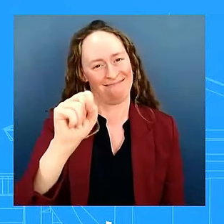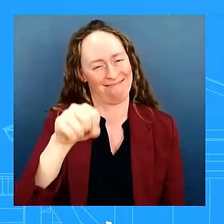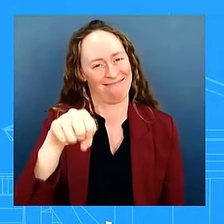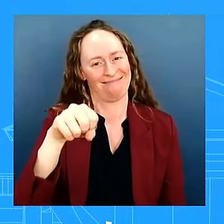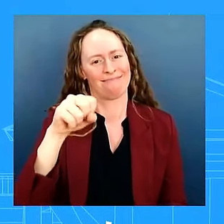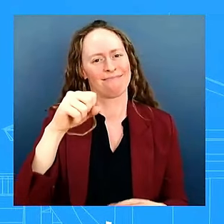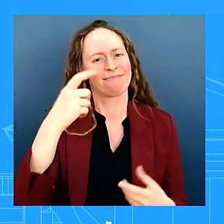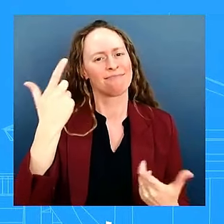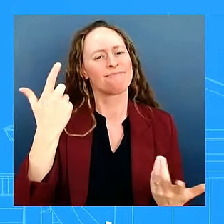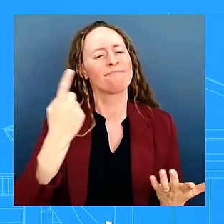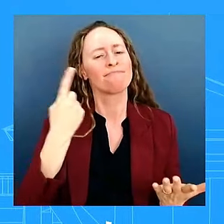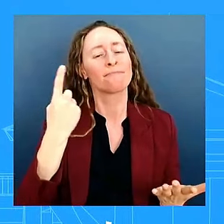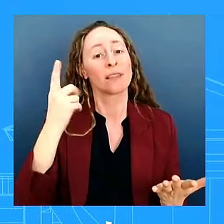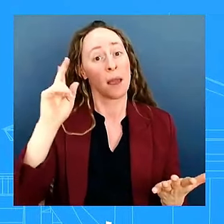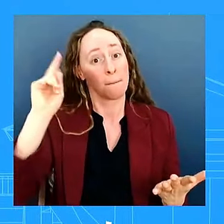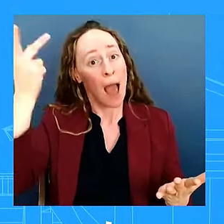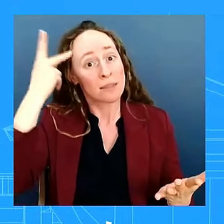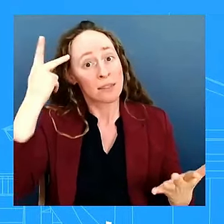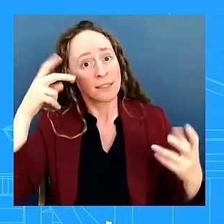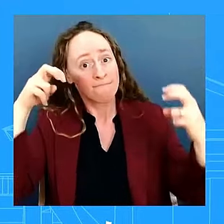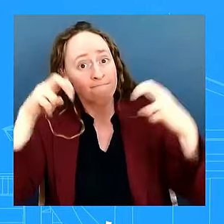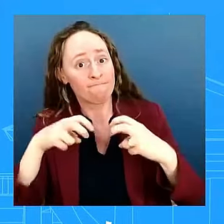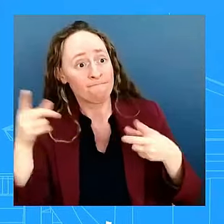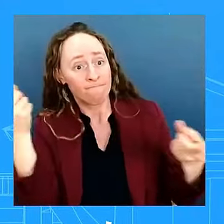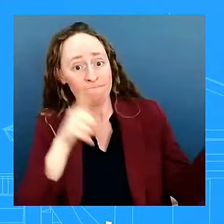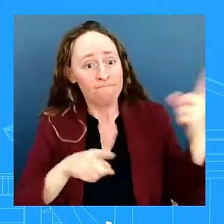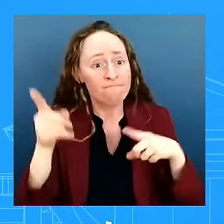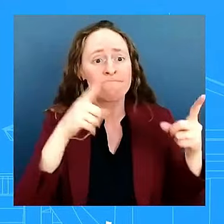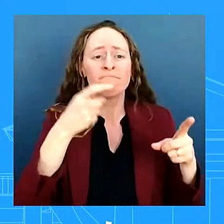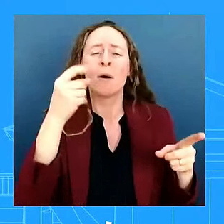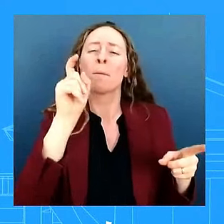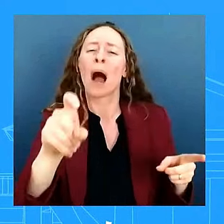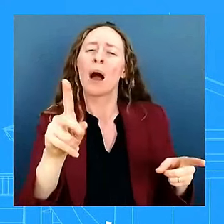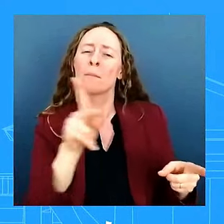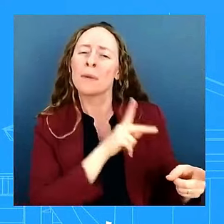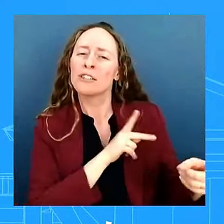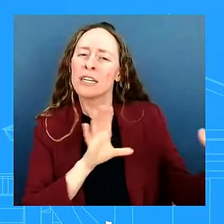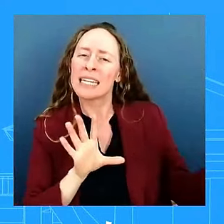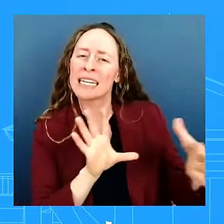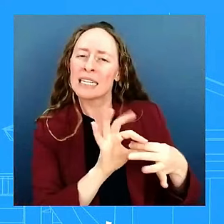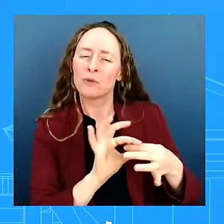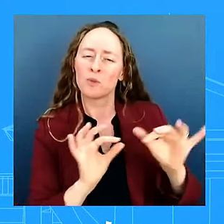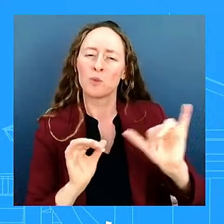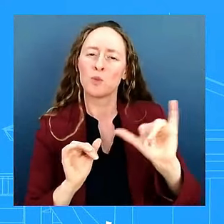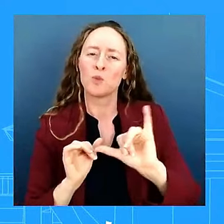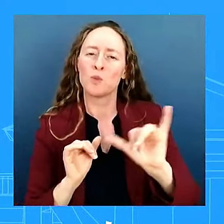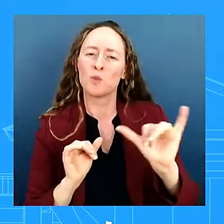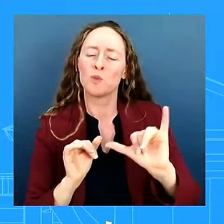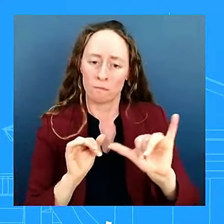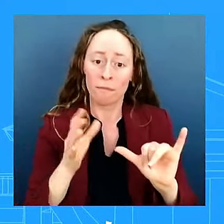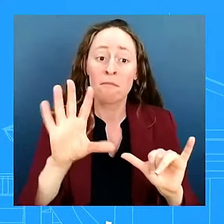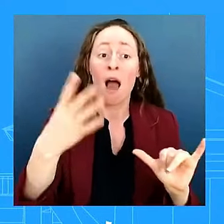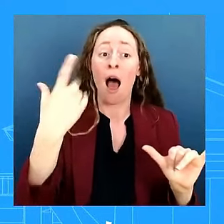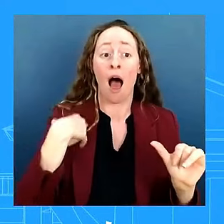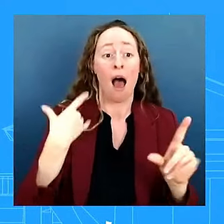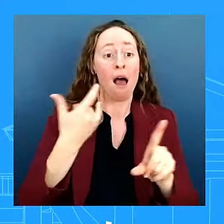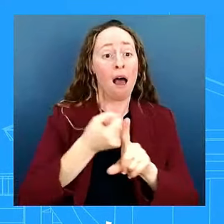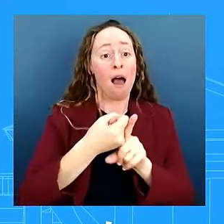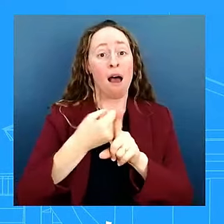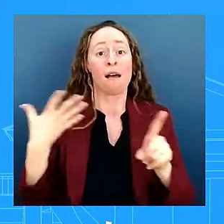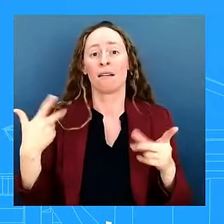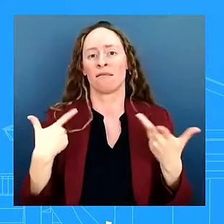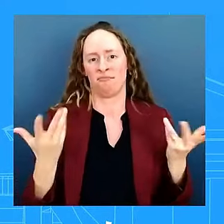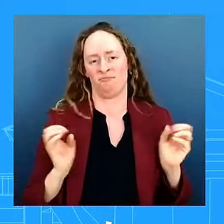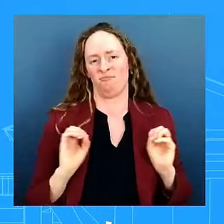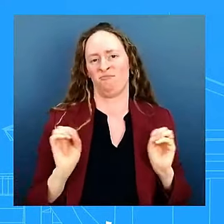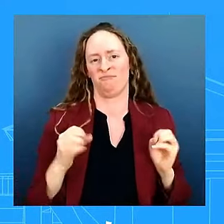don't have anything else to to share beyond what i gave at the top of the briefing here but he's looking forward to doing this it is the first